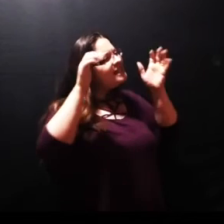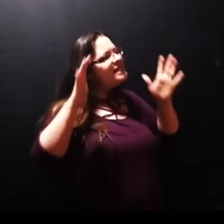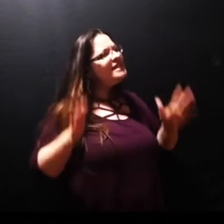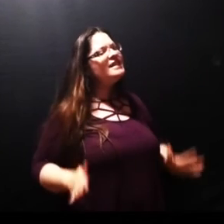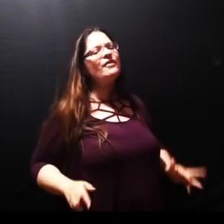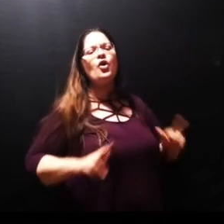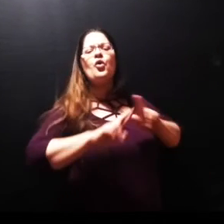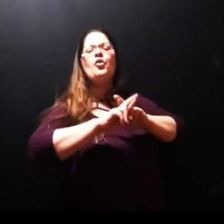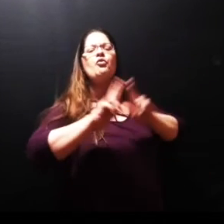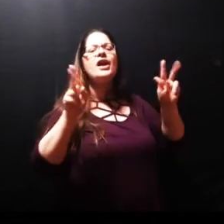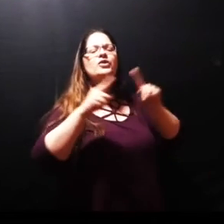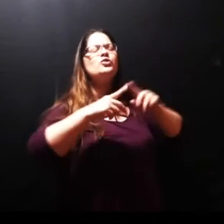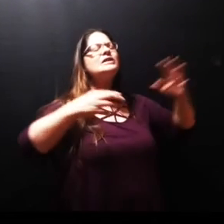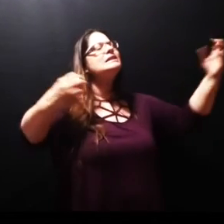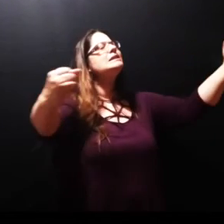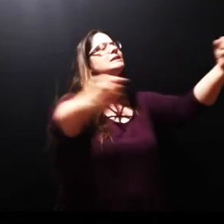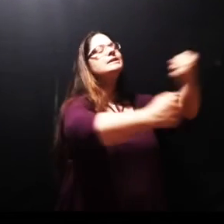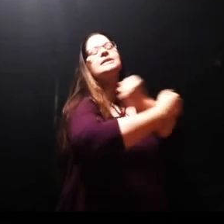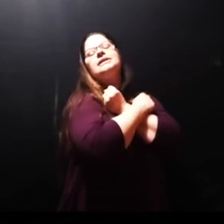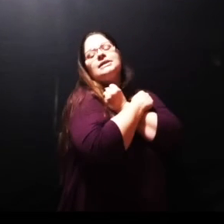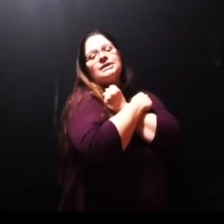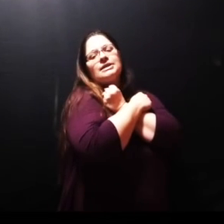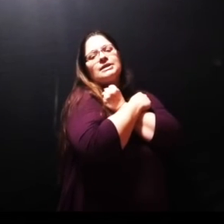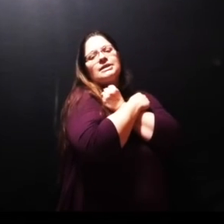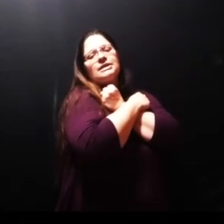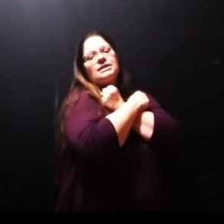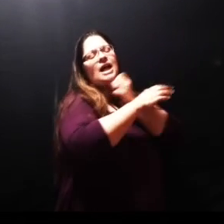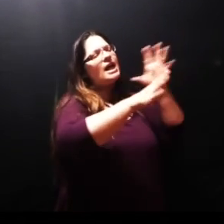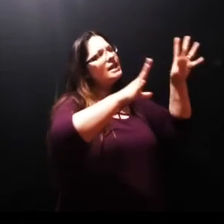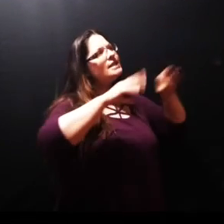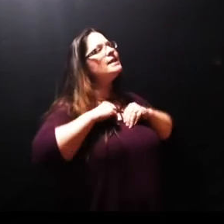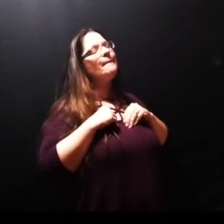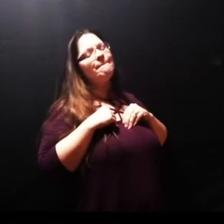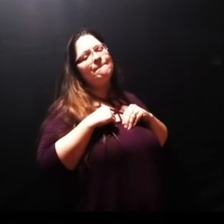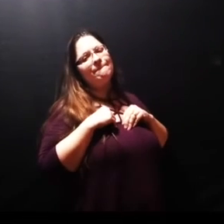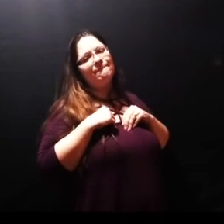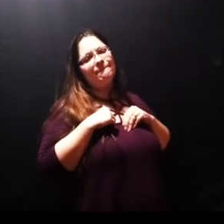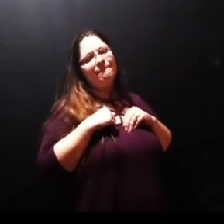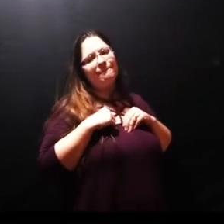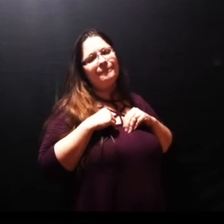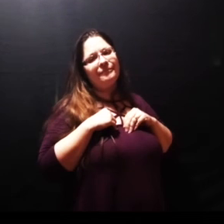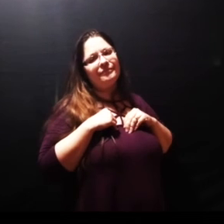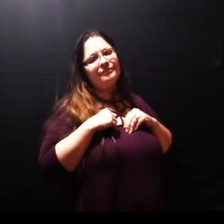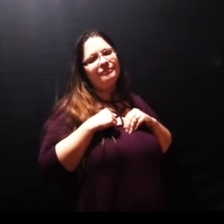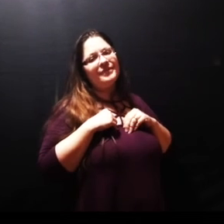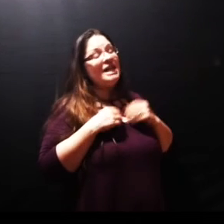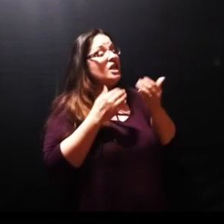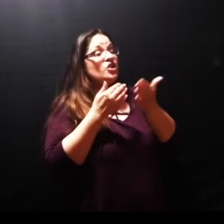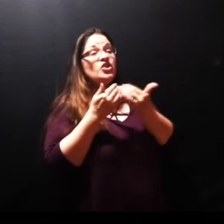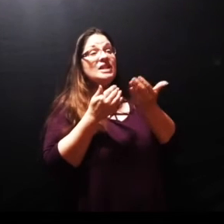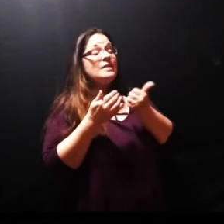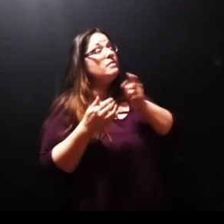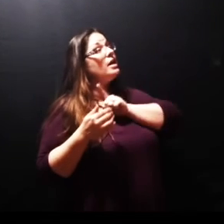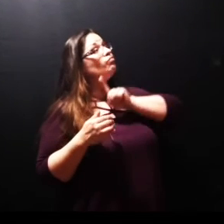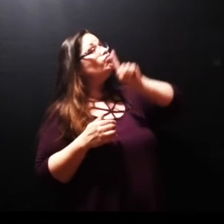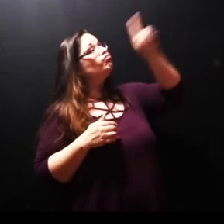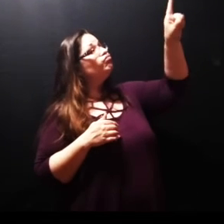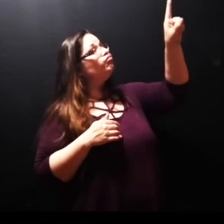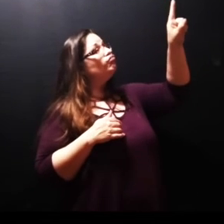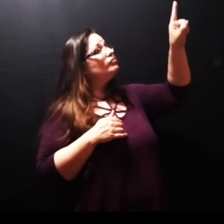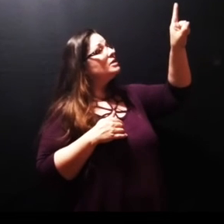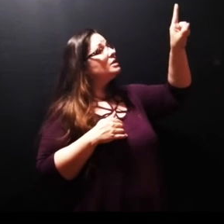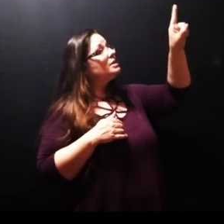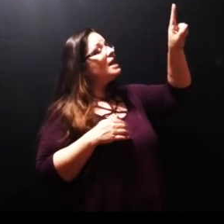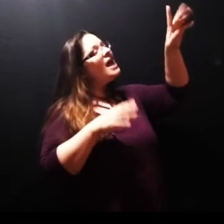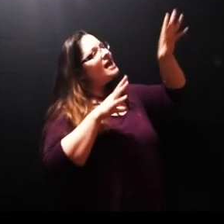a Savior with his arms wide open who says I will receive you as my own if you'll come to me doesn't matter who you